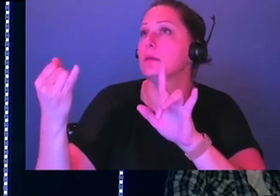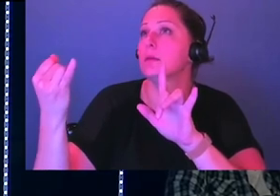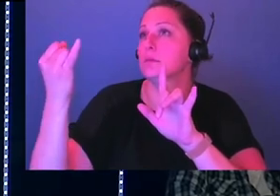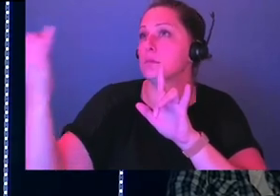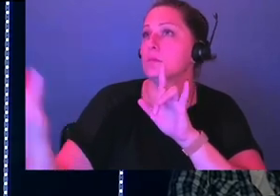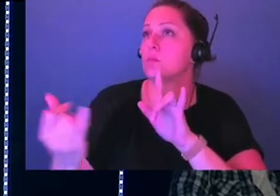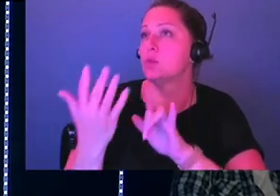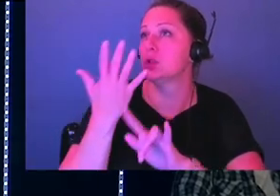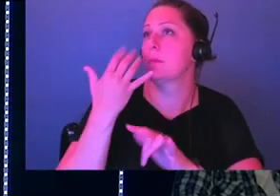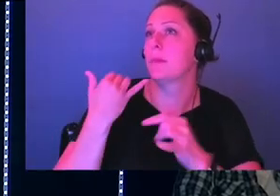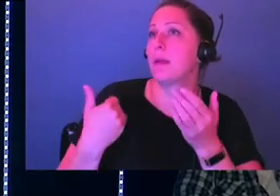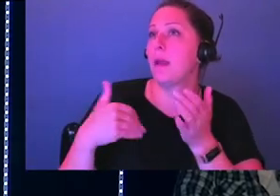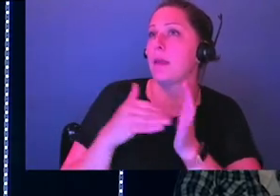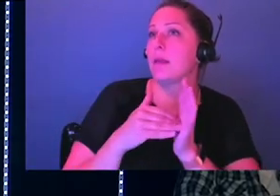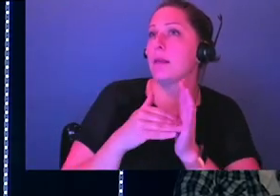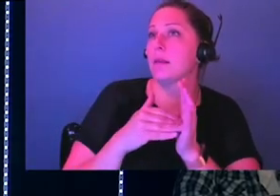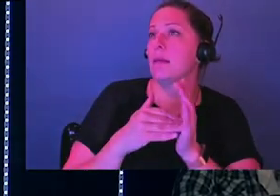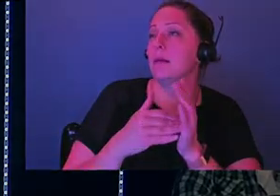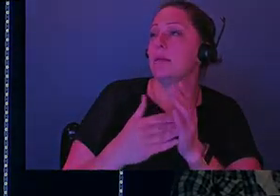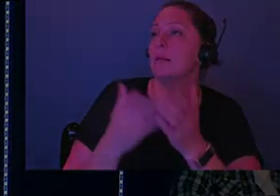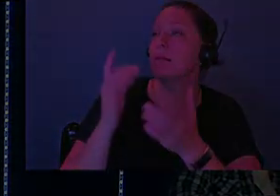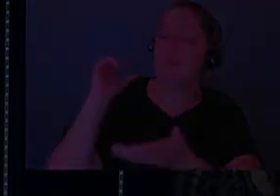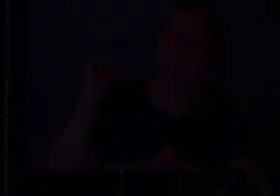your perfect name we pray, Jesus. Everybody said, amen. All right, church.